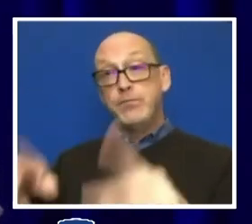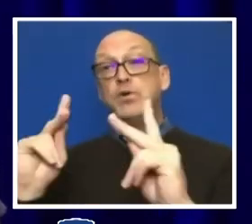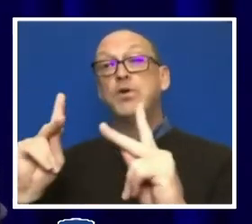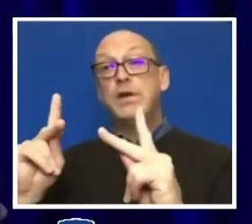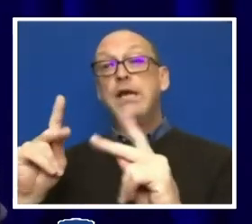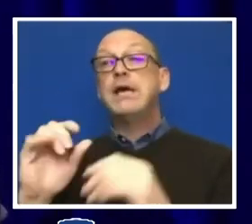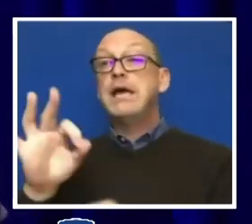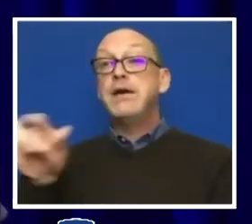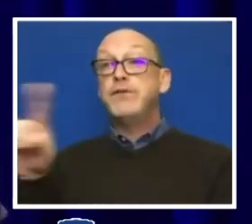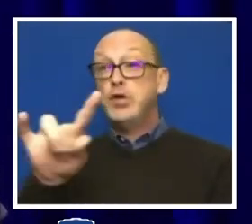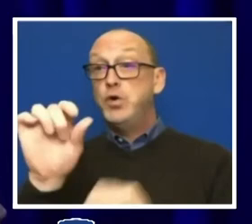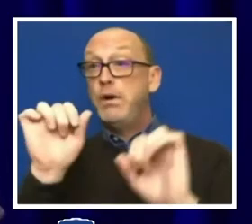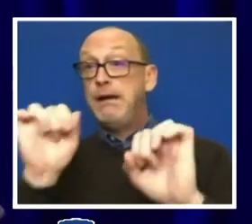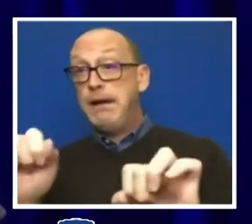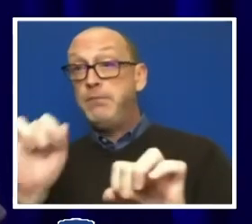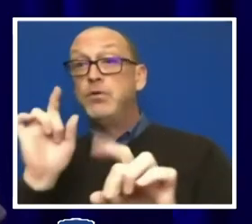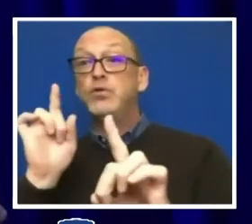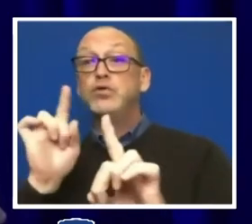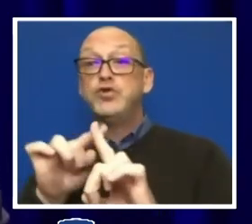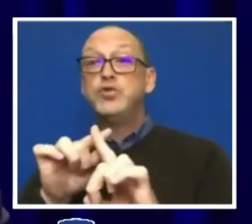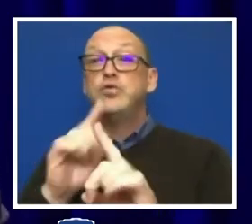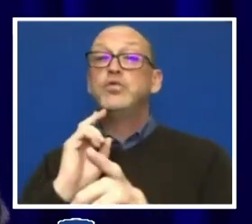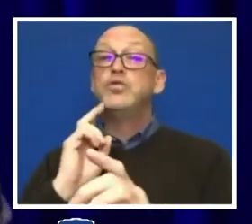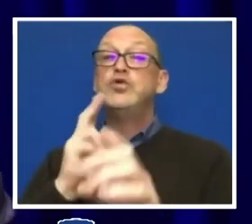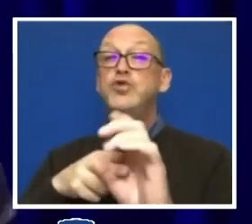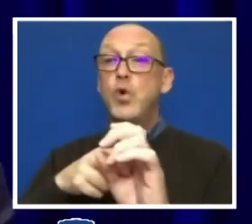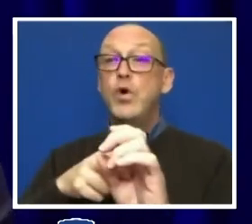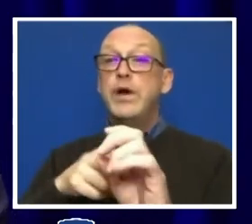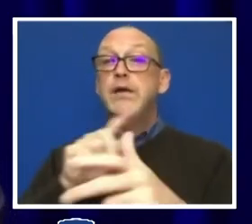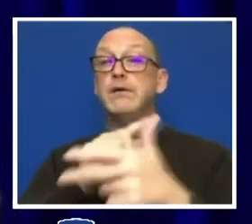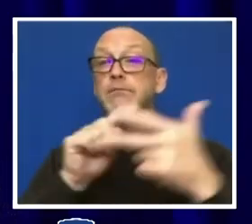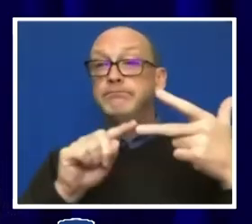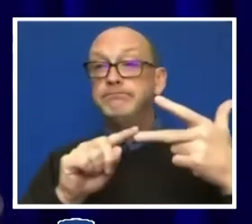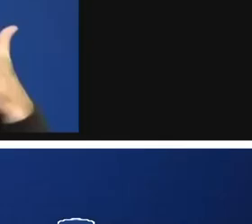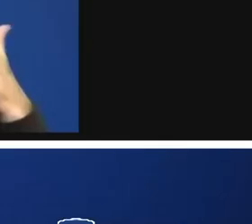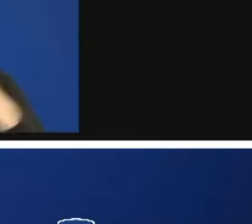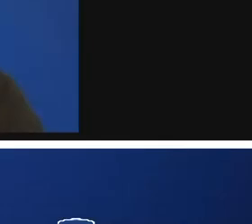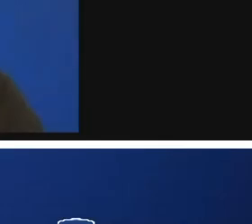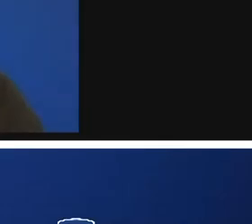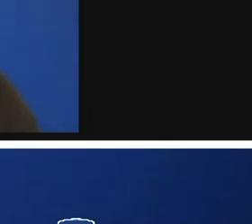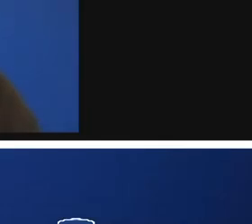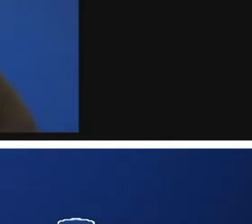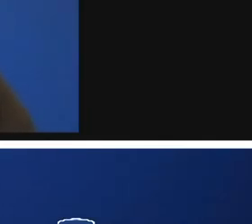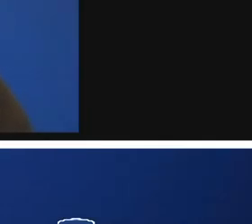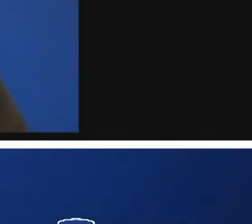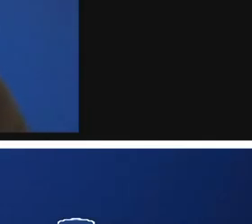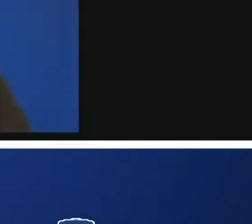be able to contribute to those three efforts. So thank you.